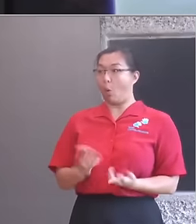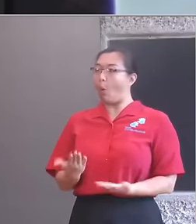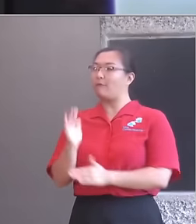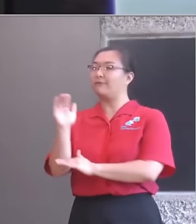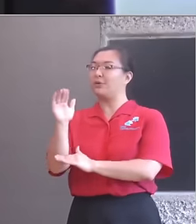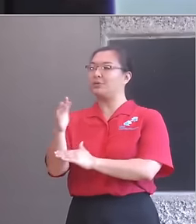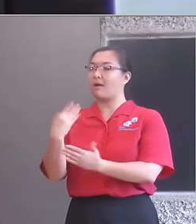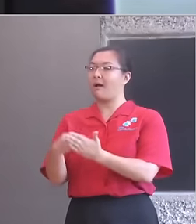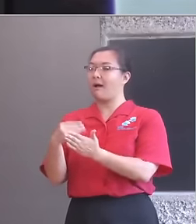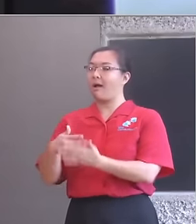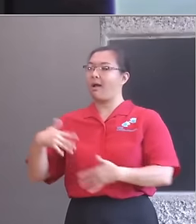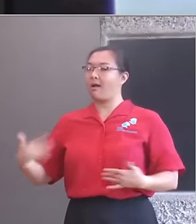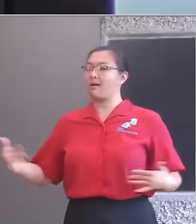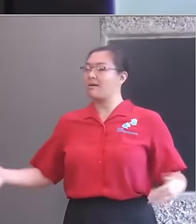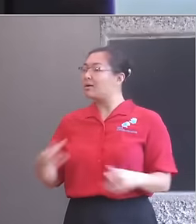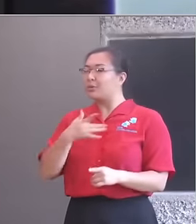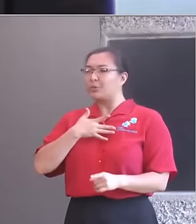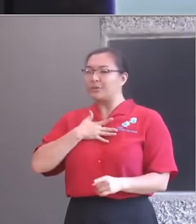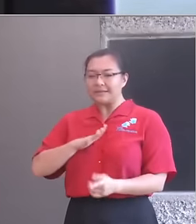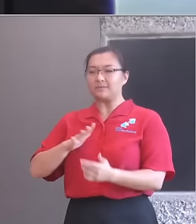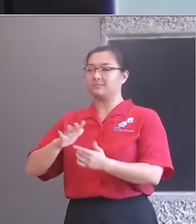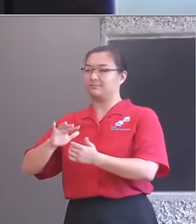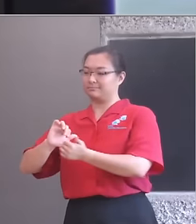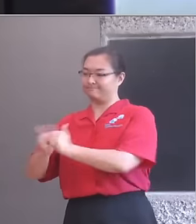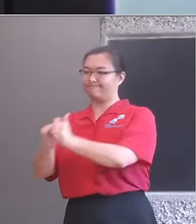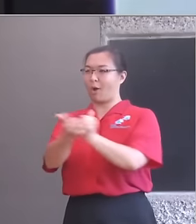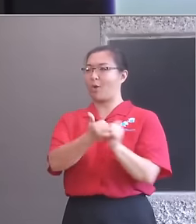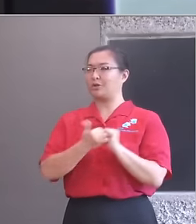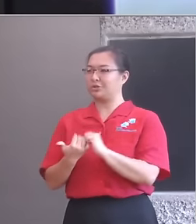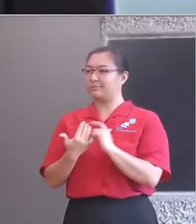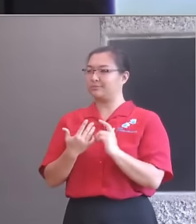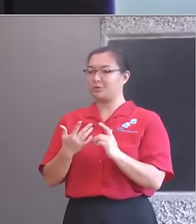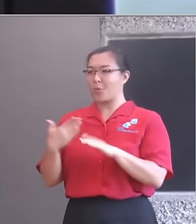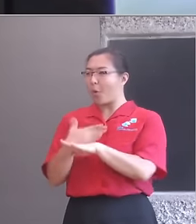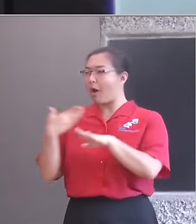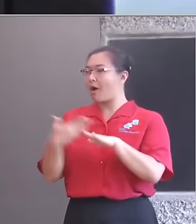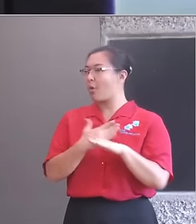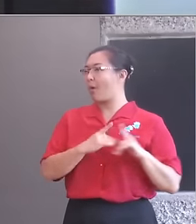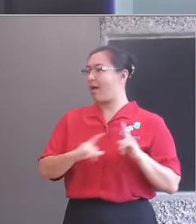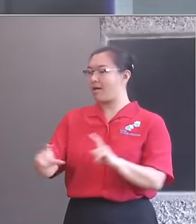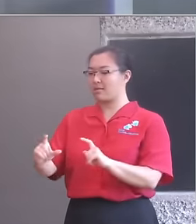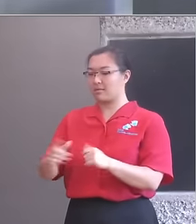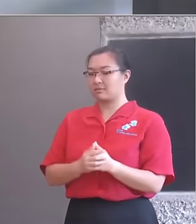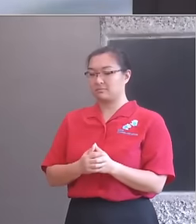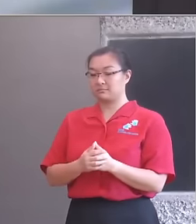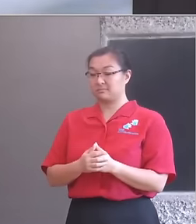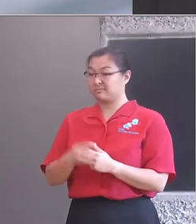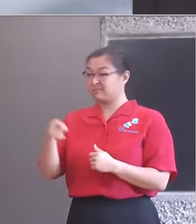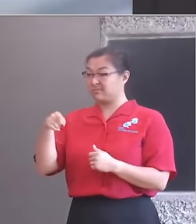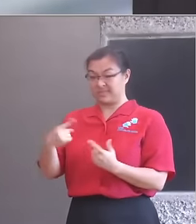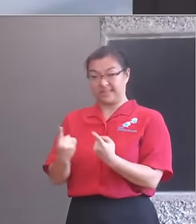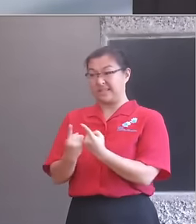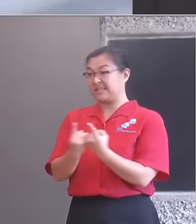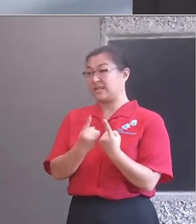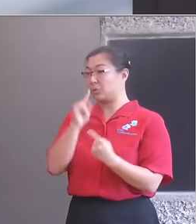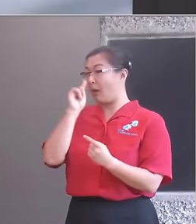We need cultural education partnerships. None of us expect magic overnight. We know that this will